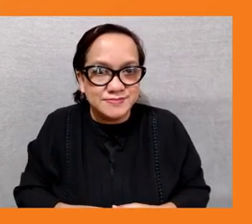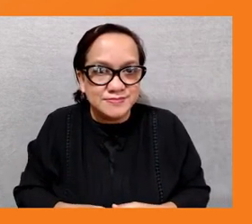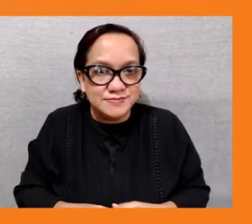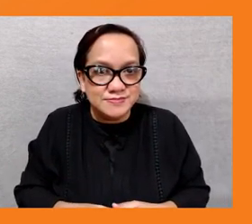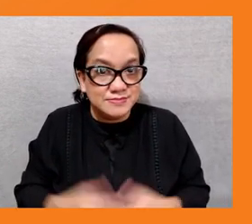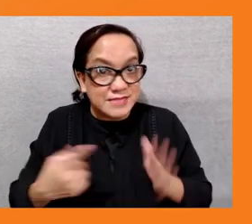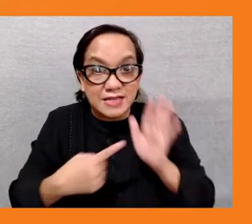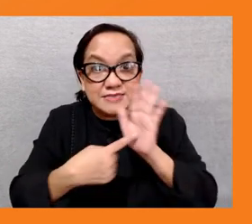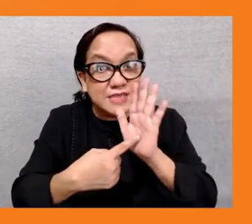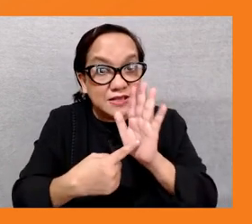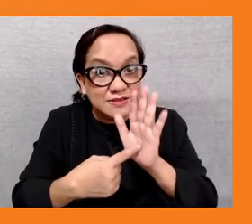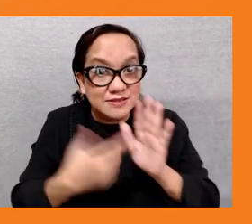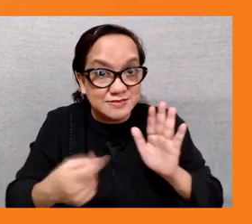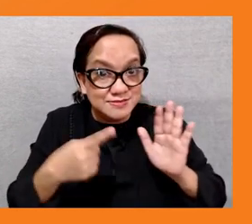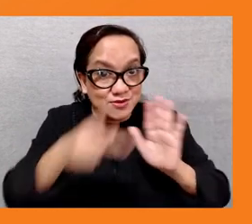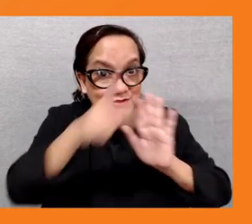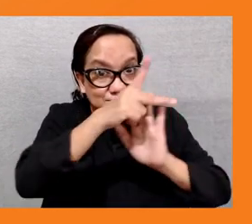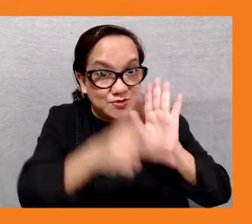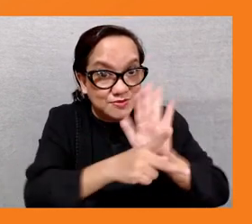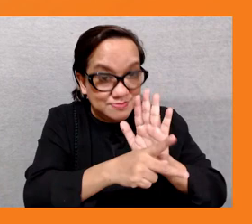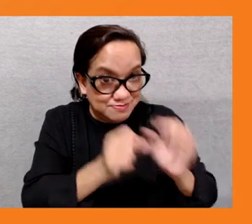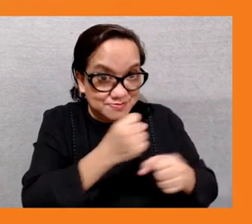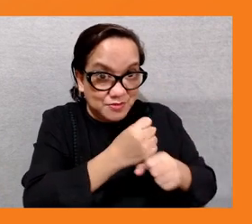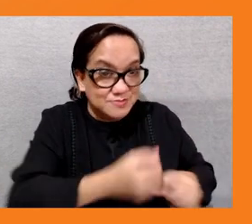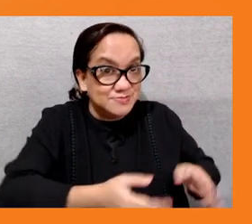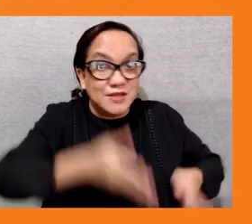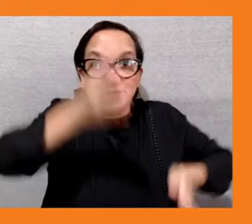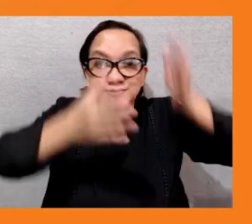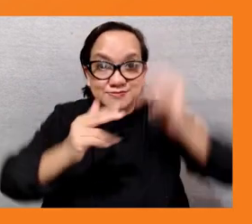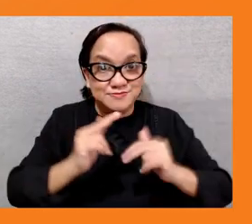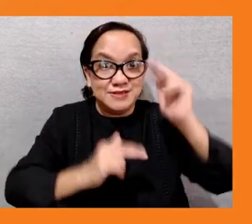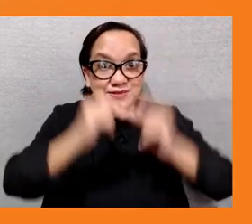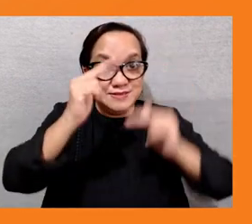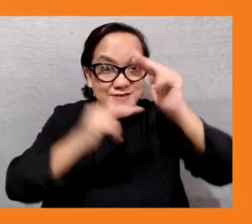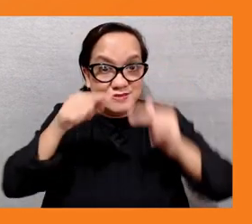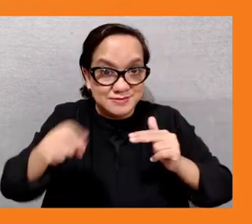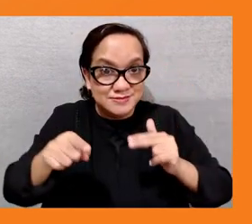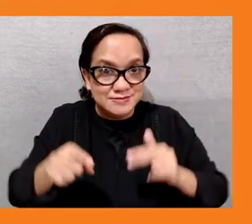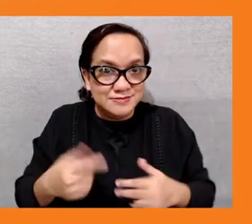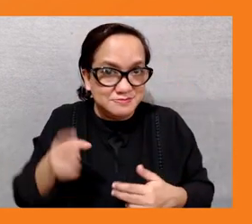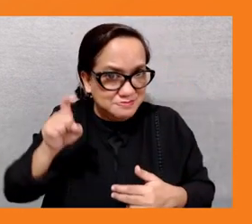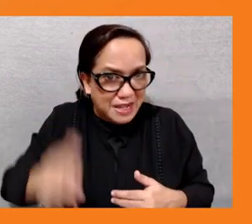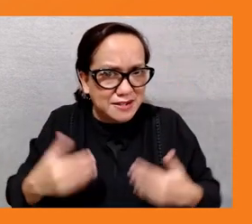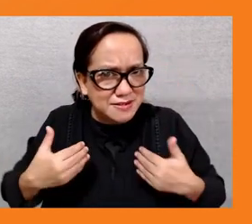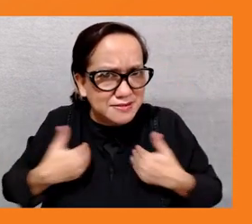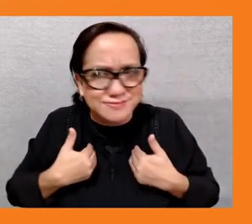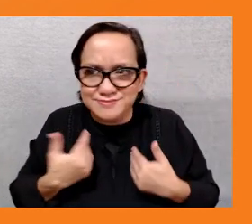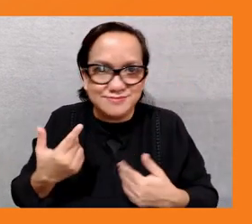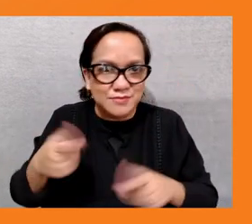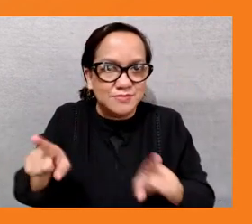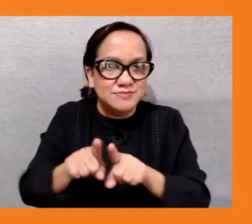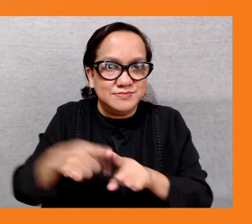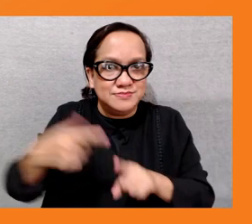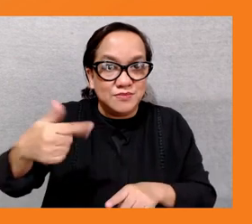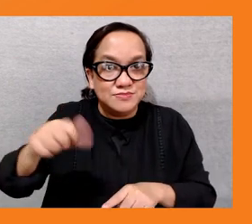or the phase out of fossil fuel vehicles and also in relation to incentivizing firms investment in new